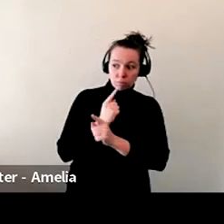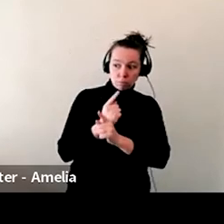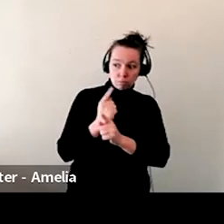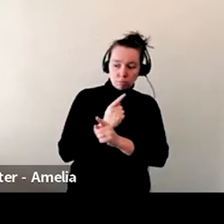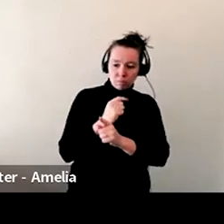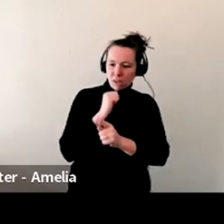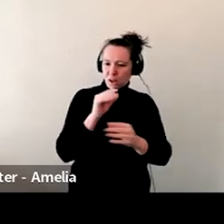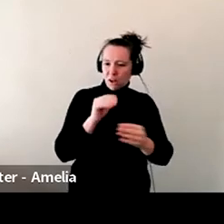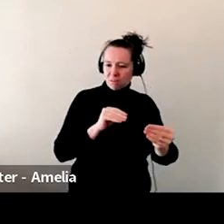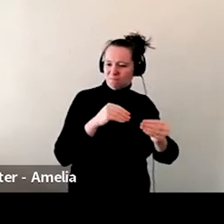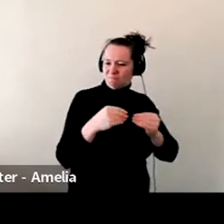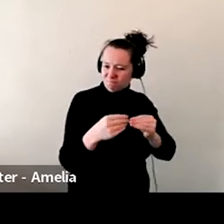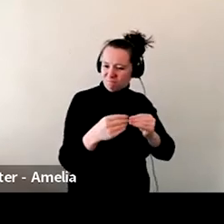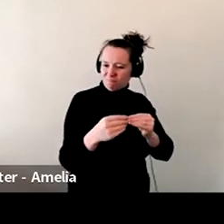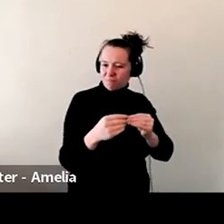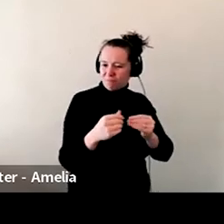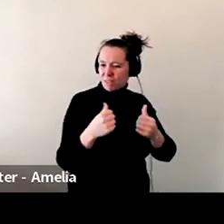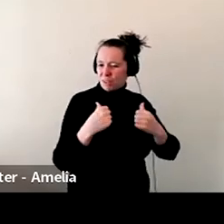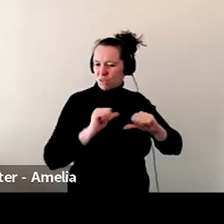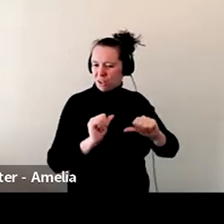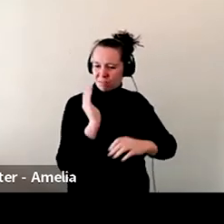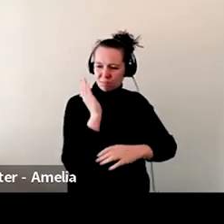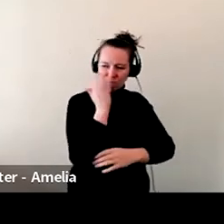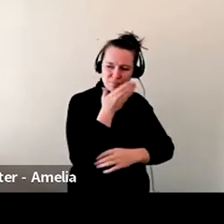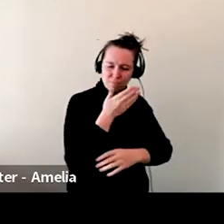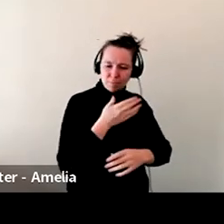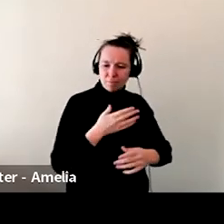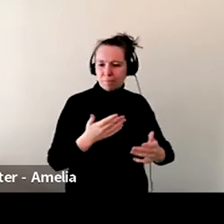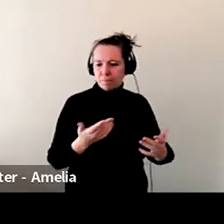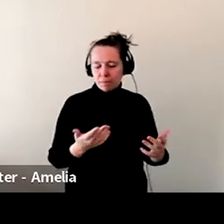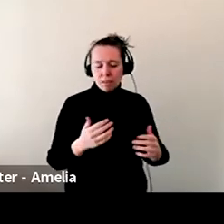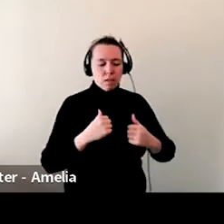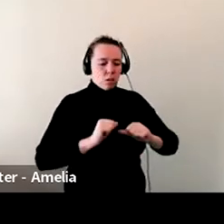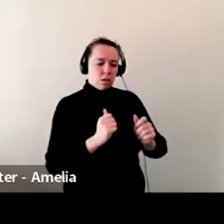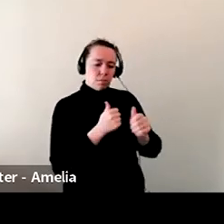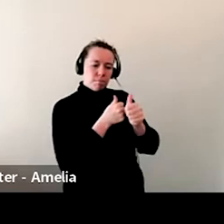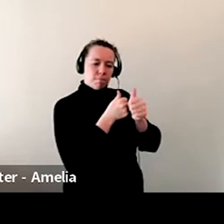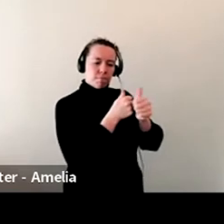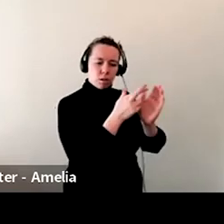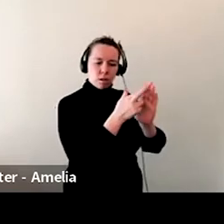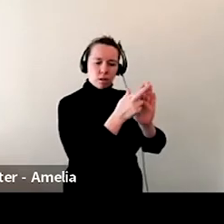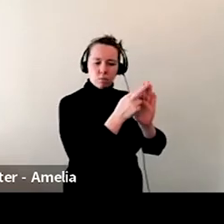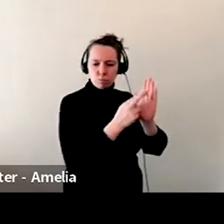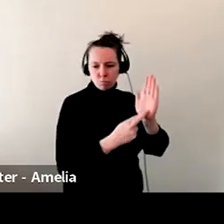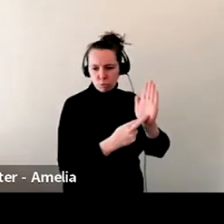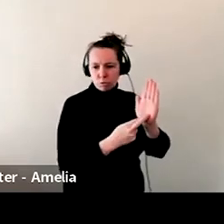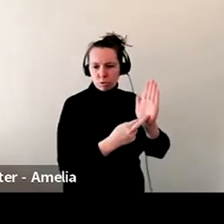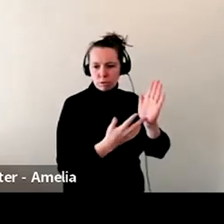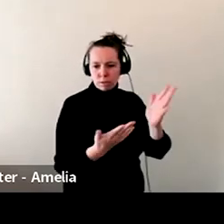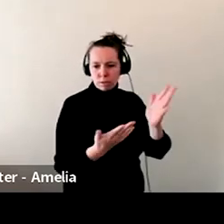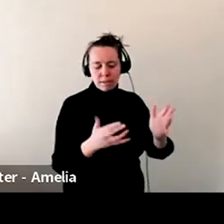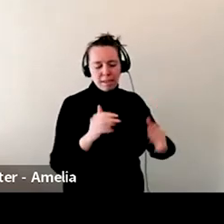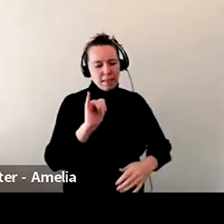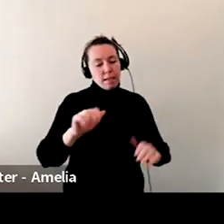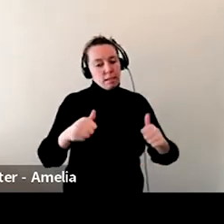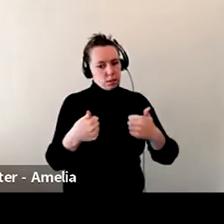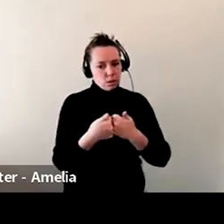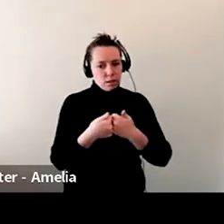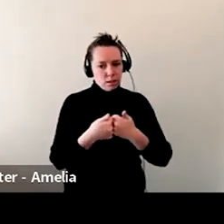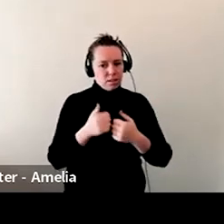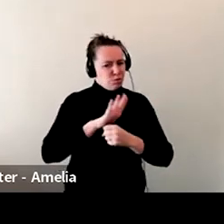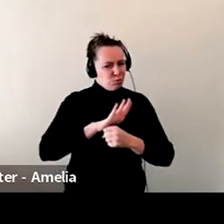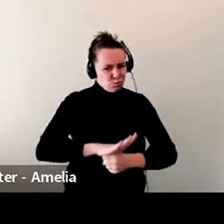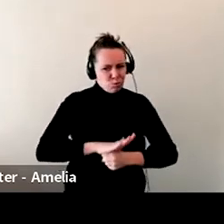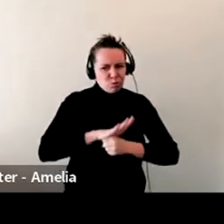these things. So I think just understanding the guidelines and the implications around them was probably the most stressful